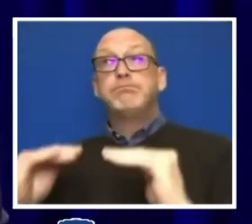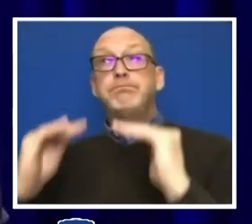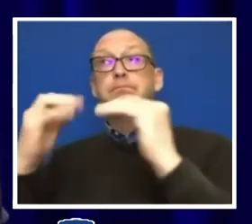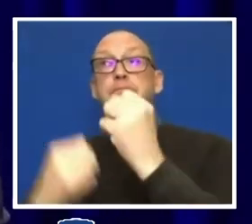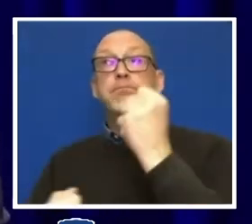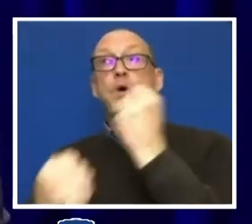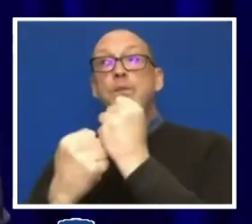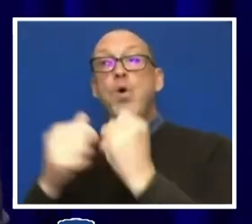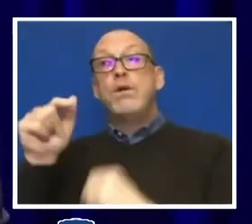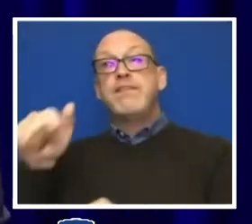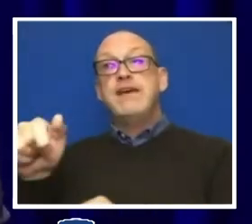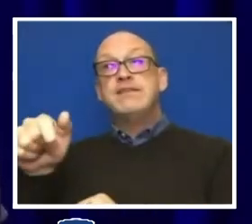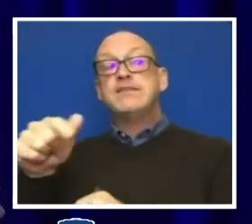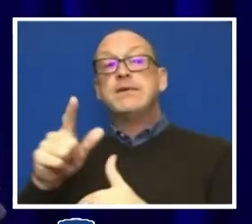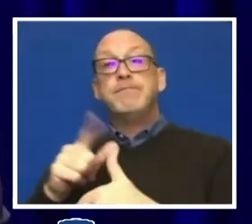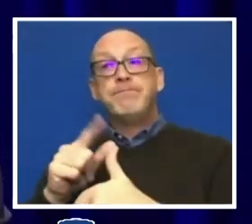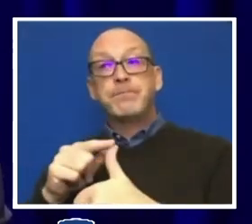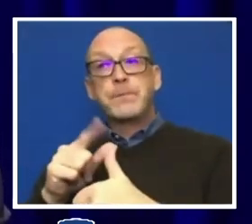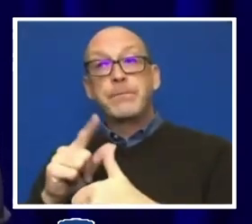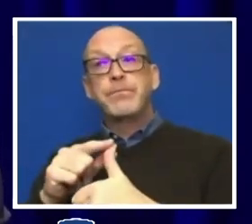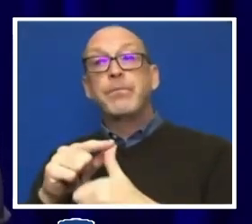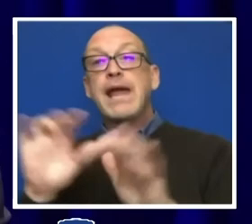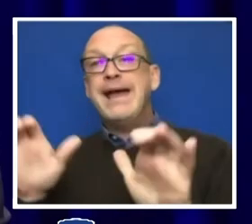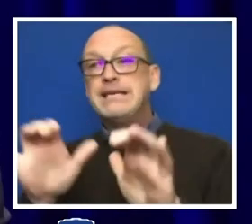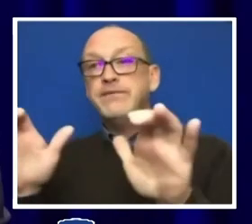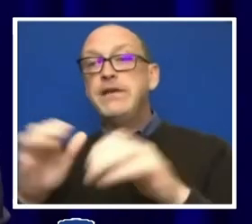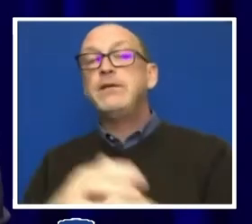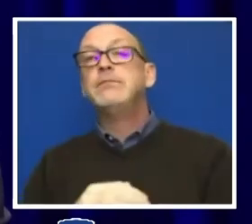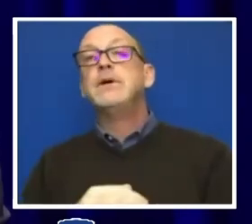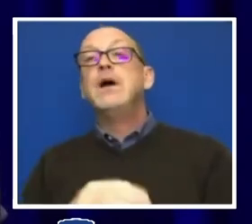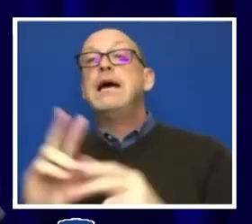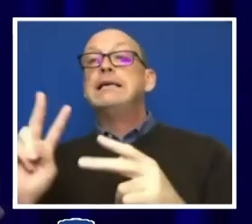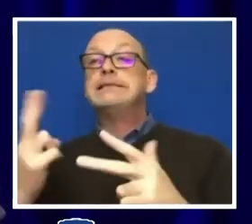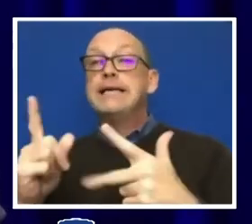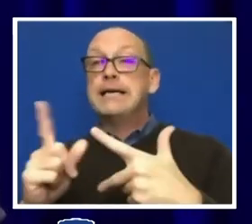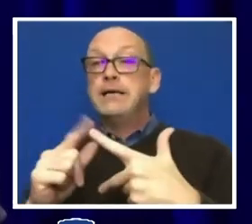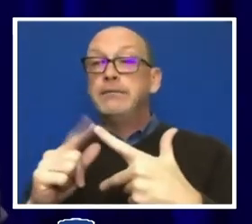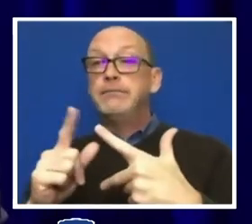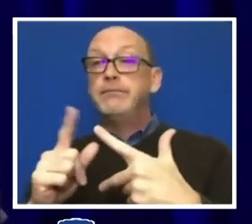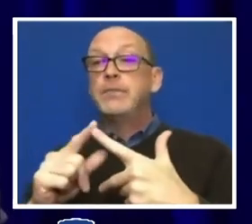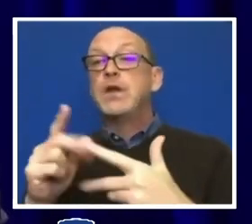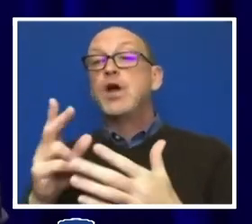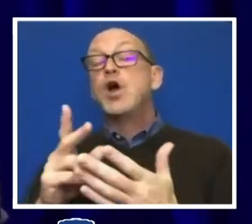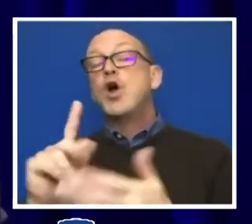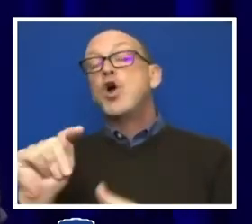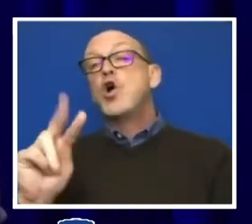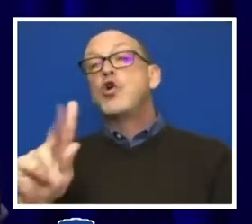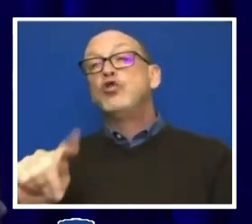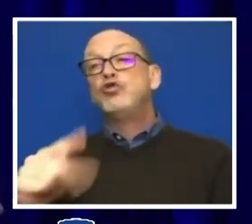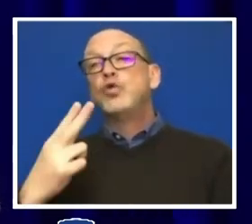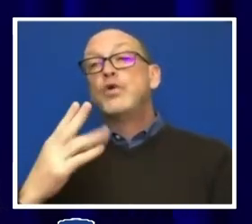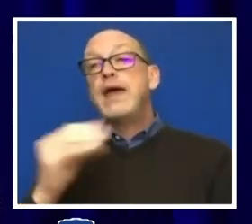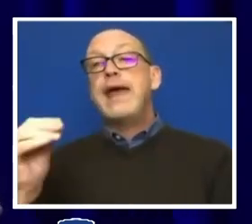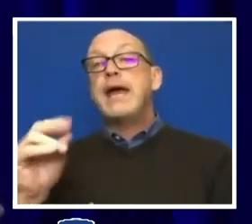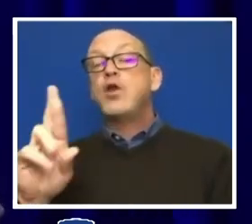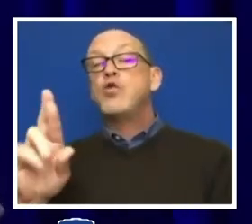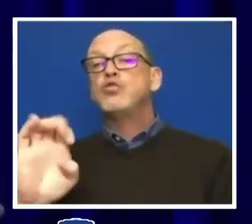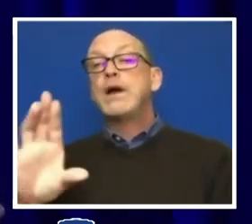activity. A second one is around truth and reconciliation. What would that